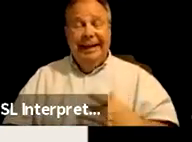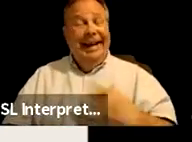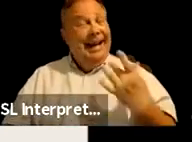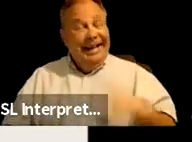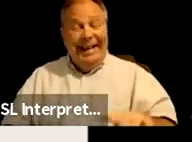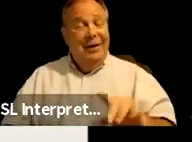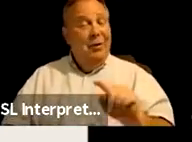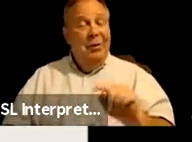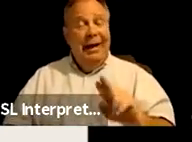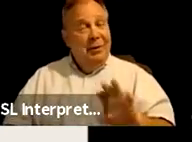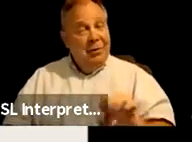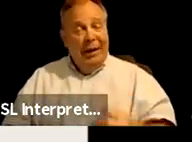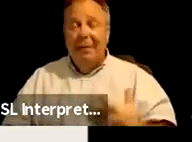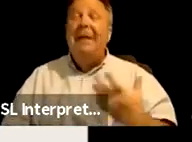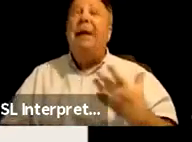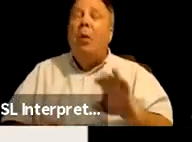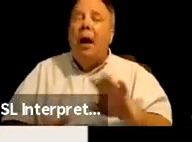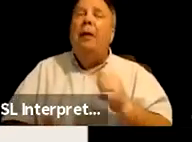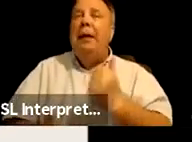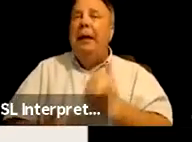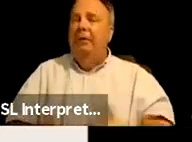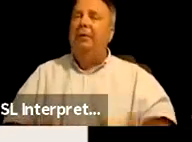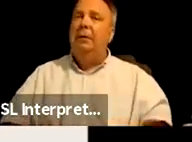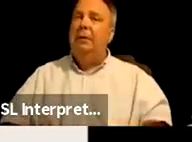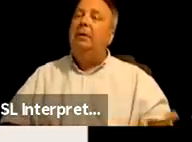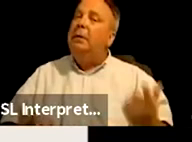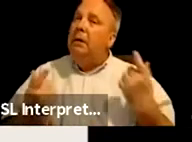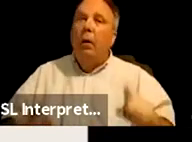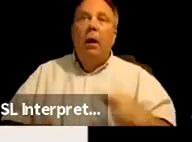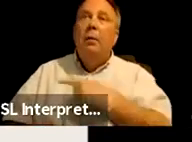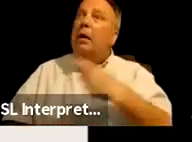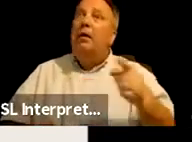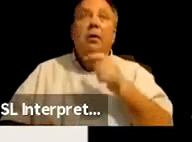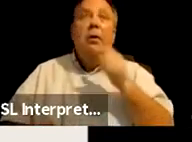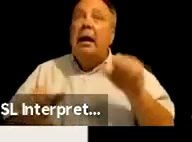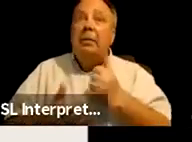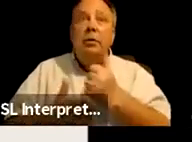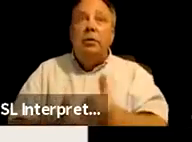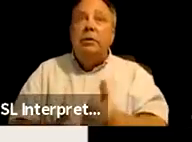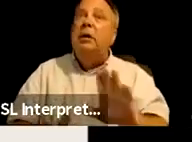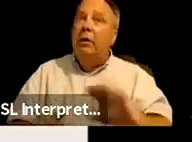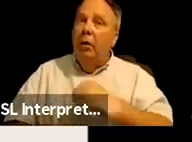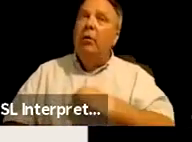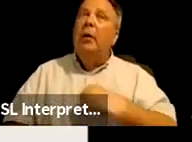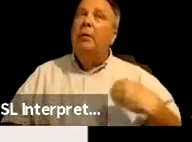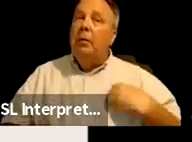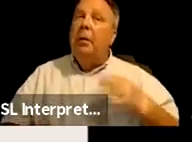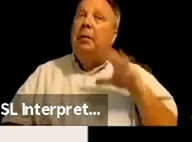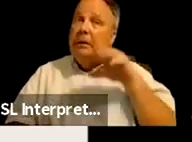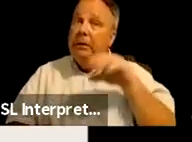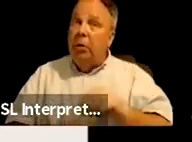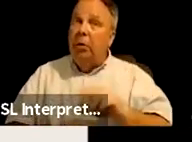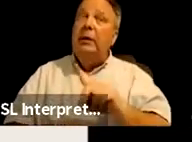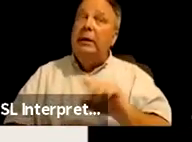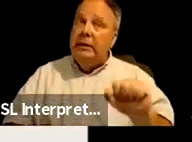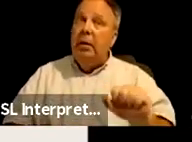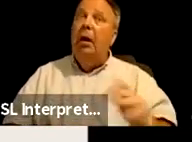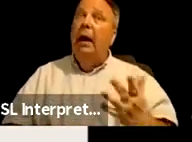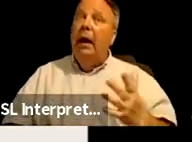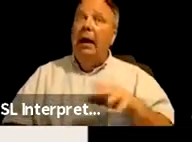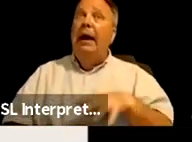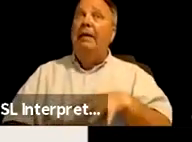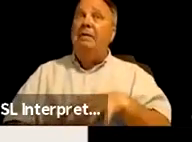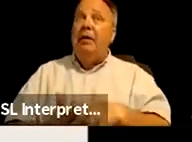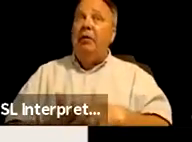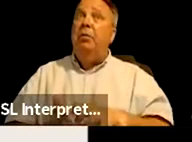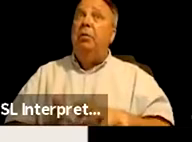want to be helpful. Um, so what happens is they're not able to assist their tribal members, including disabled and vulnerable members